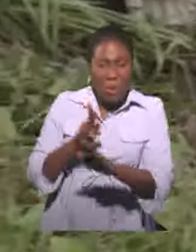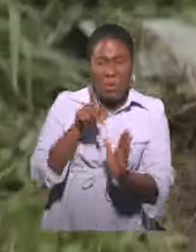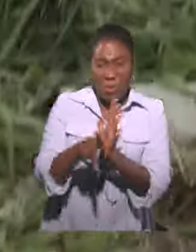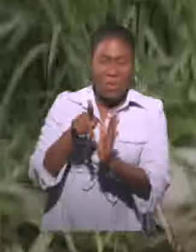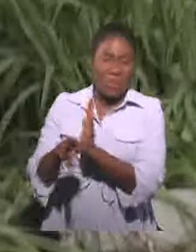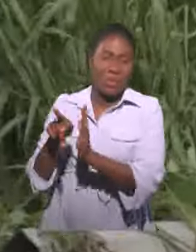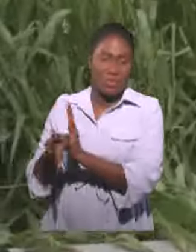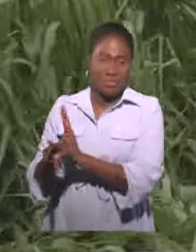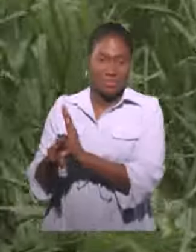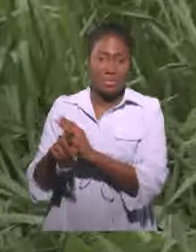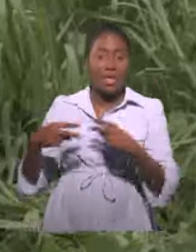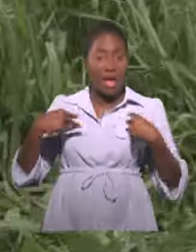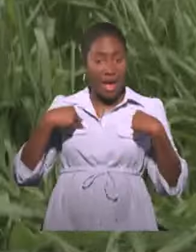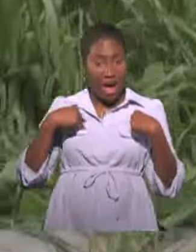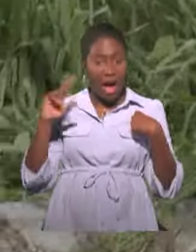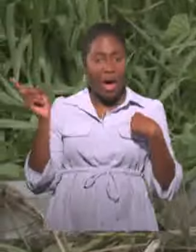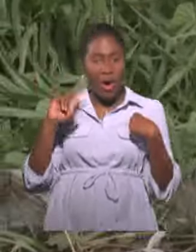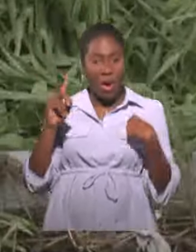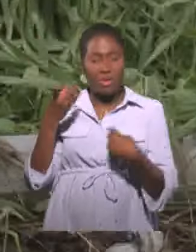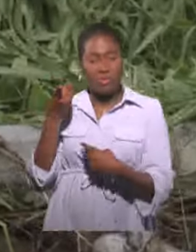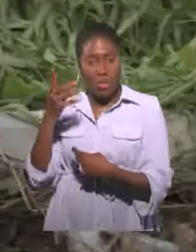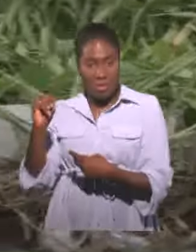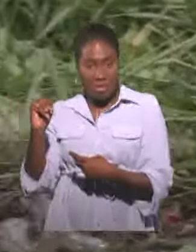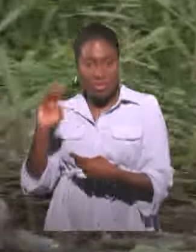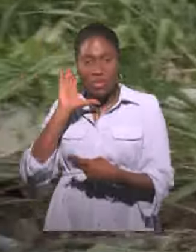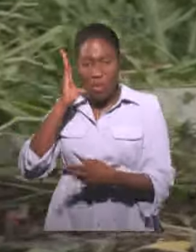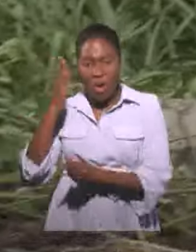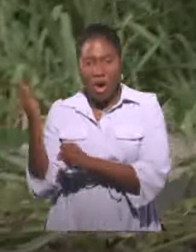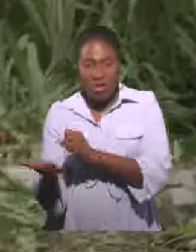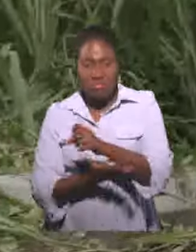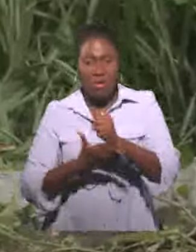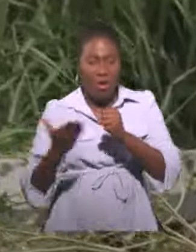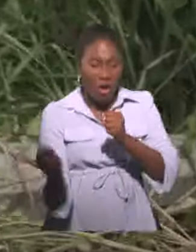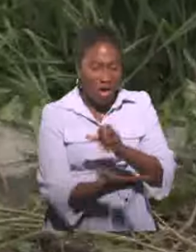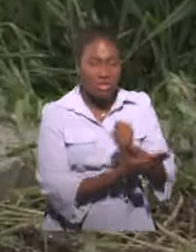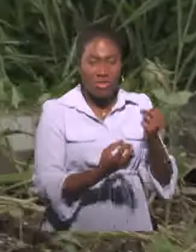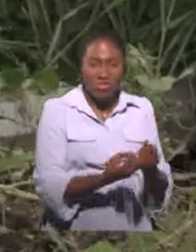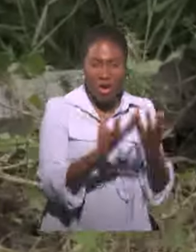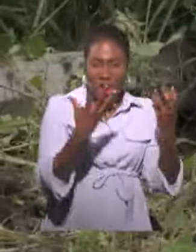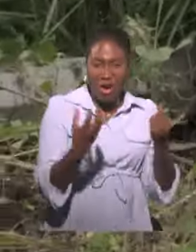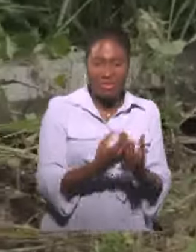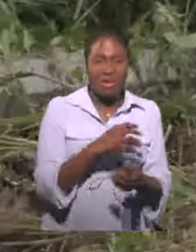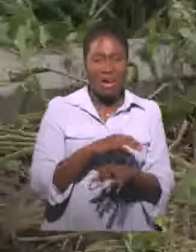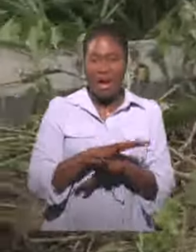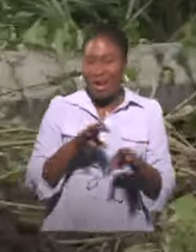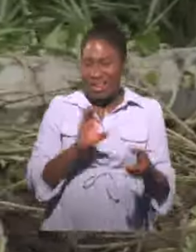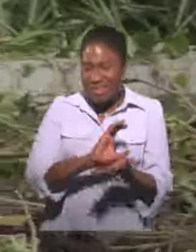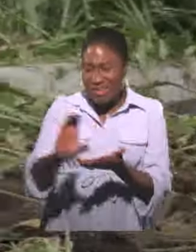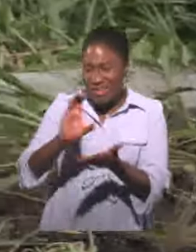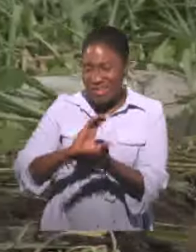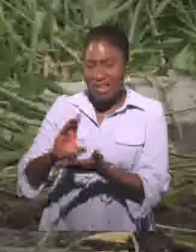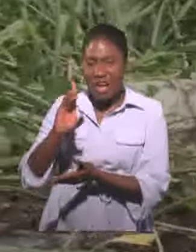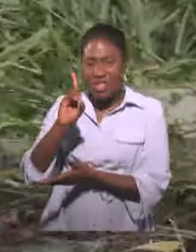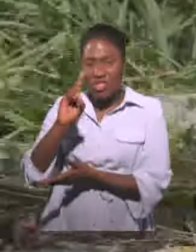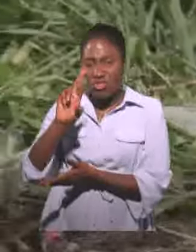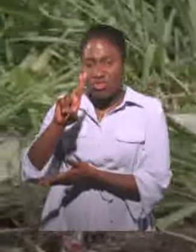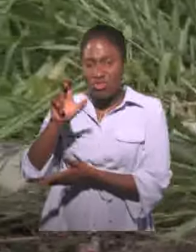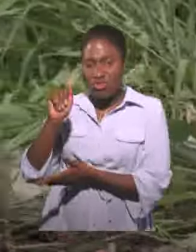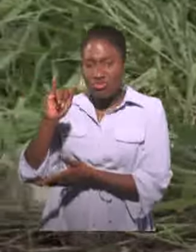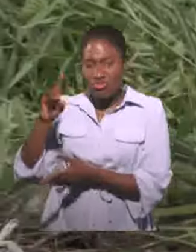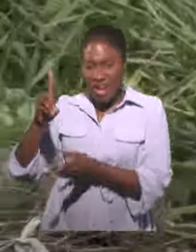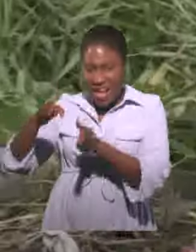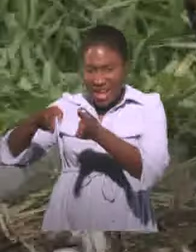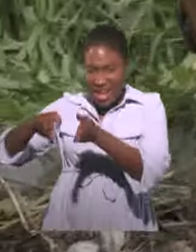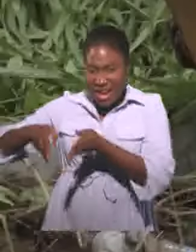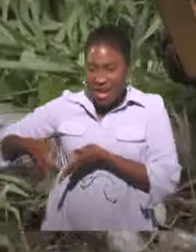Regional Corporations, includes the systematic cutting and clearing of overgrown lots and cleaning of local drains. Speaking on TTT's now